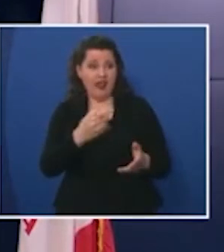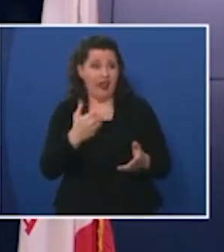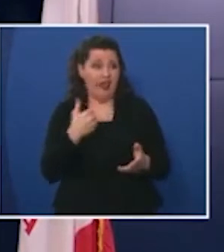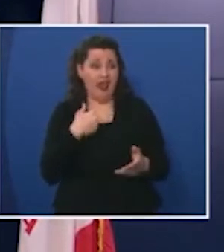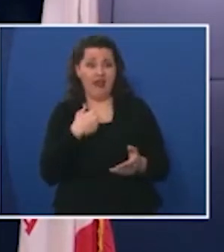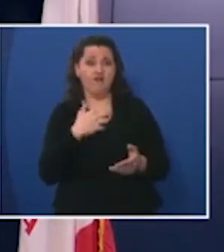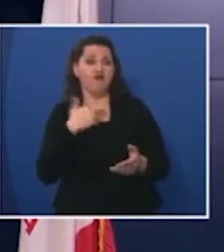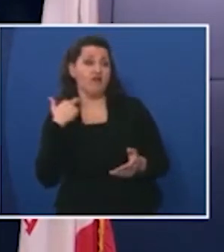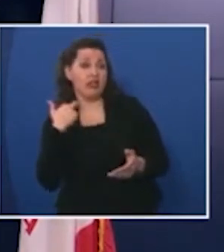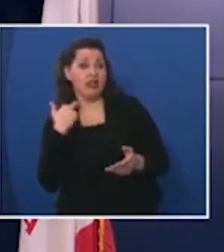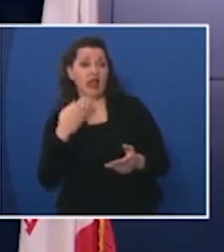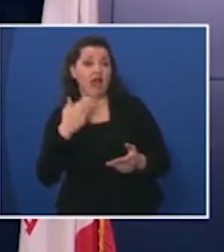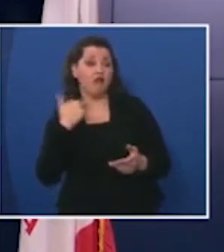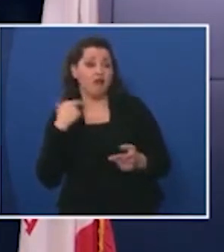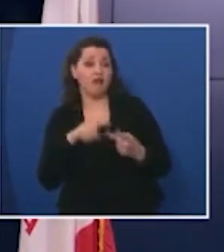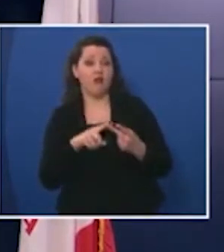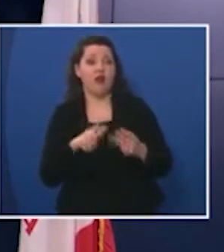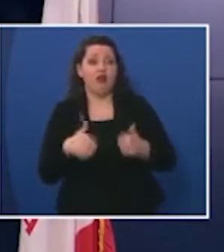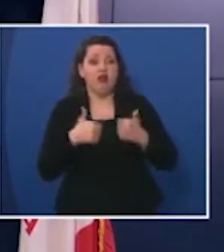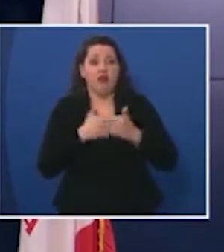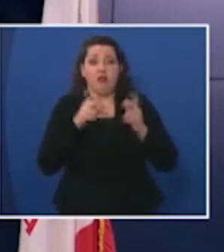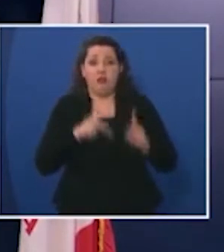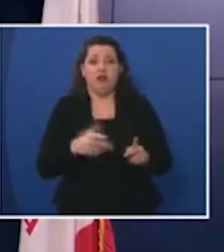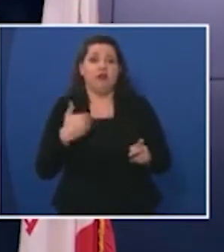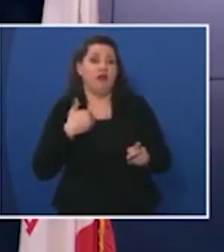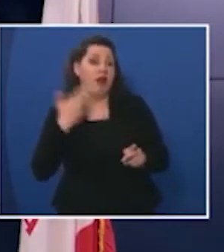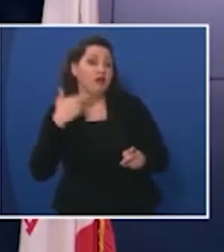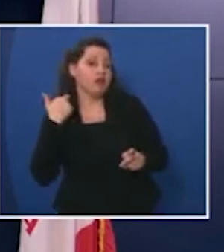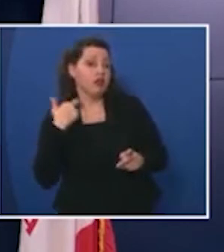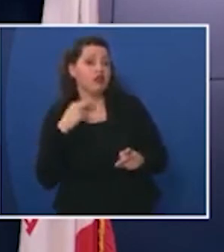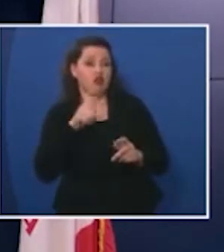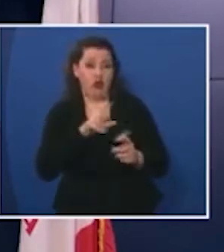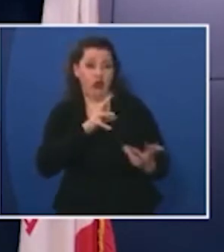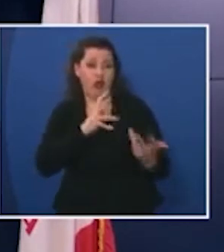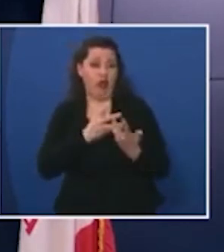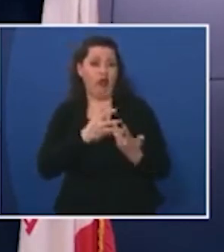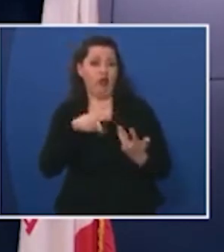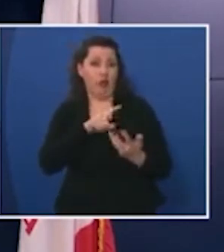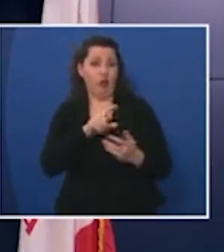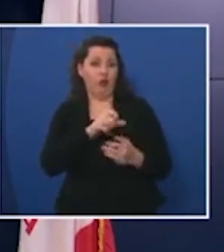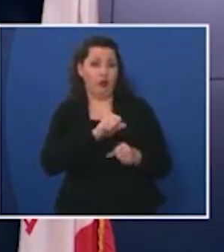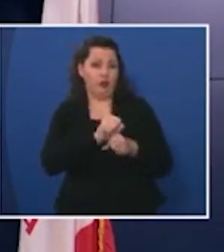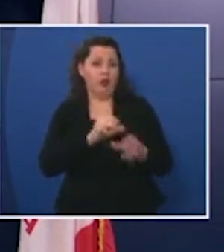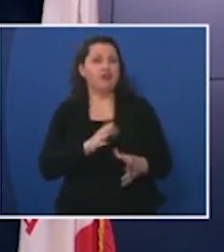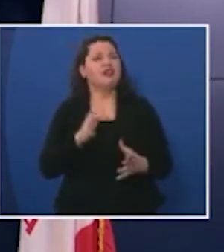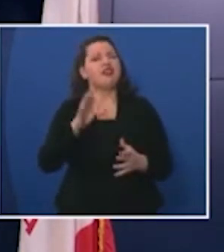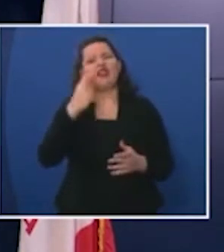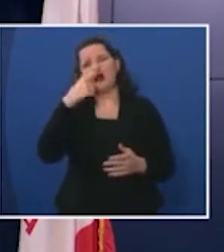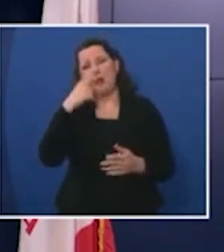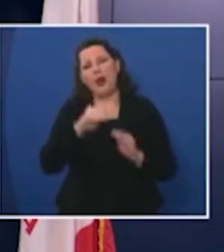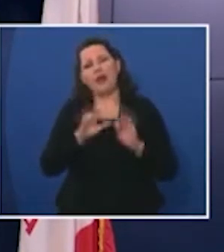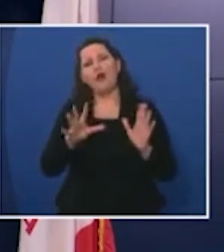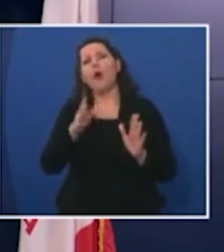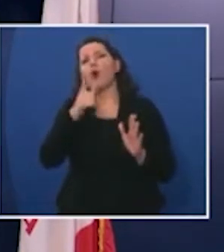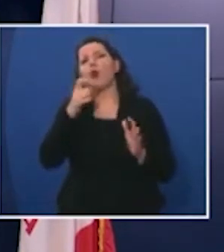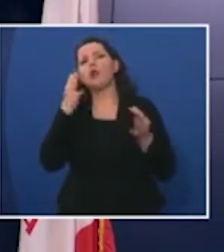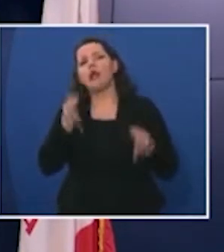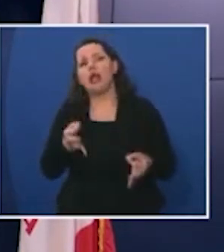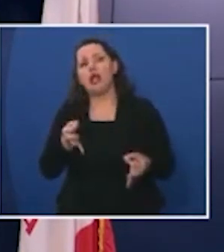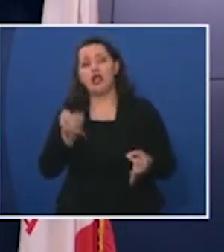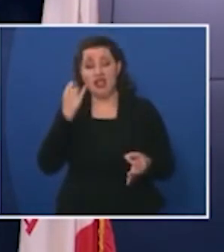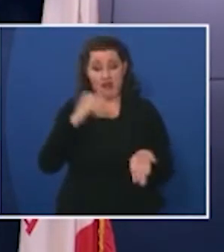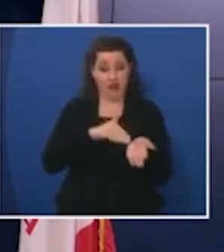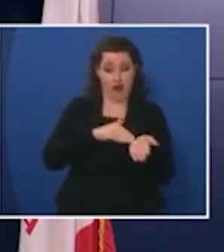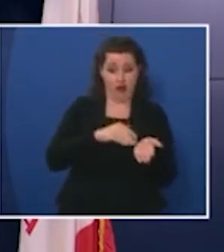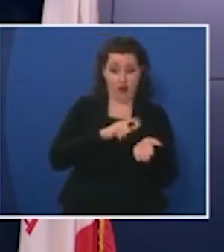or if they live with someone or care for someone with the risk factor i wanted to see if you could clarify who decides if you have a note from